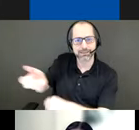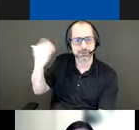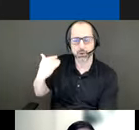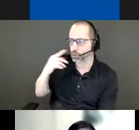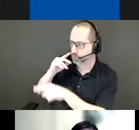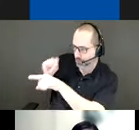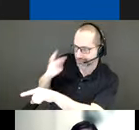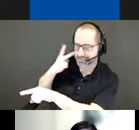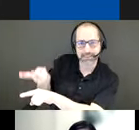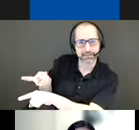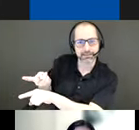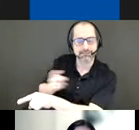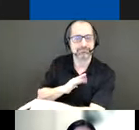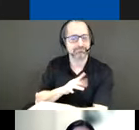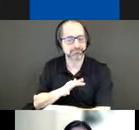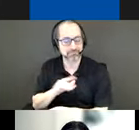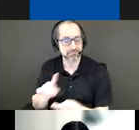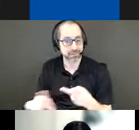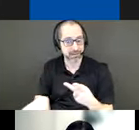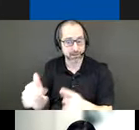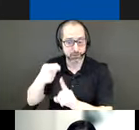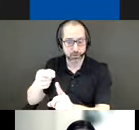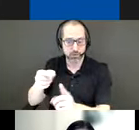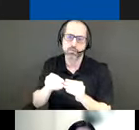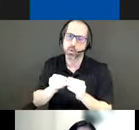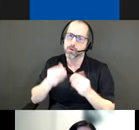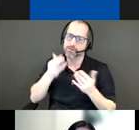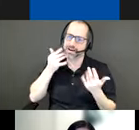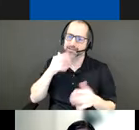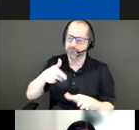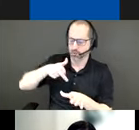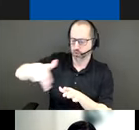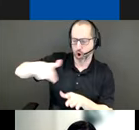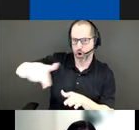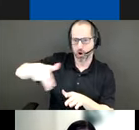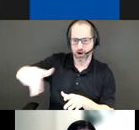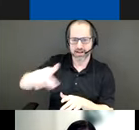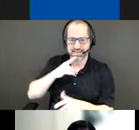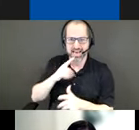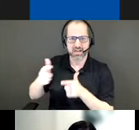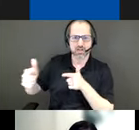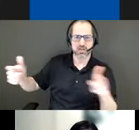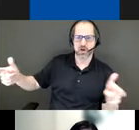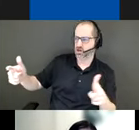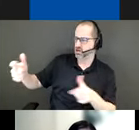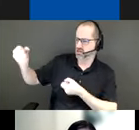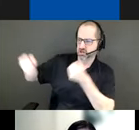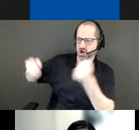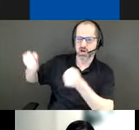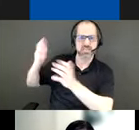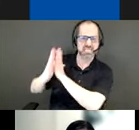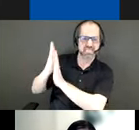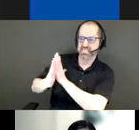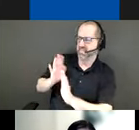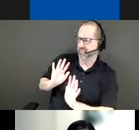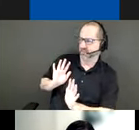another goal is to make the space more pedestrian friendly by breaking down this largeness of the gardener down to the scale of the